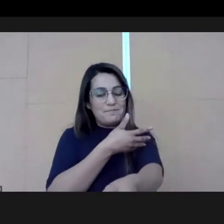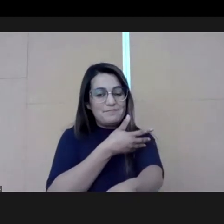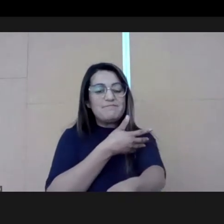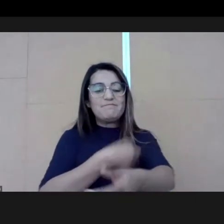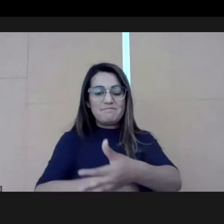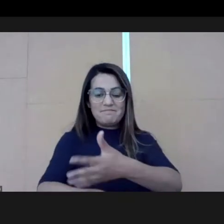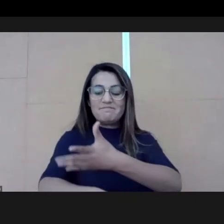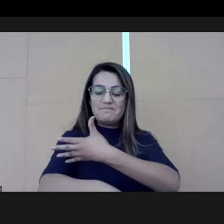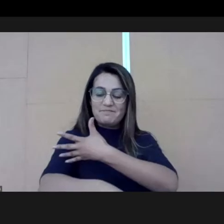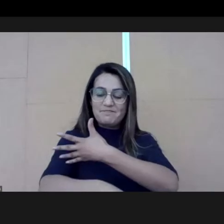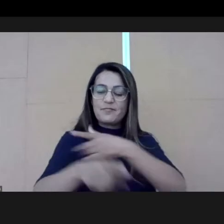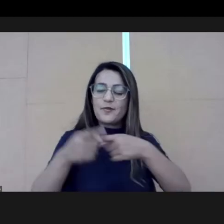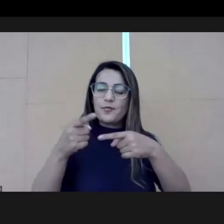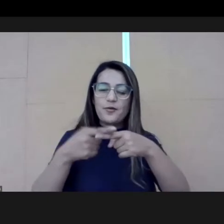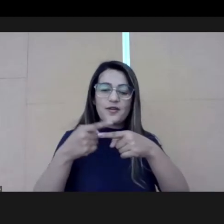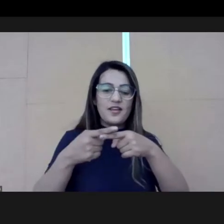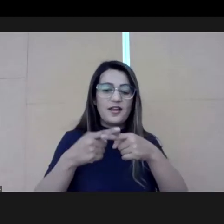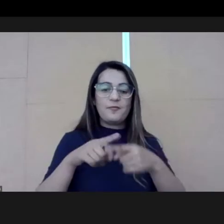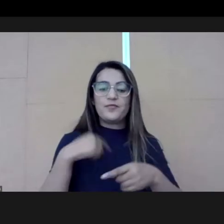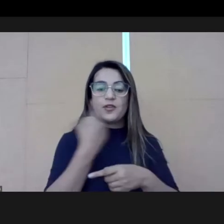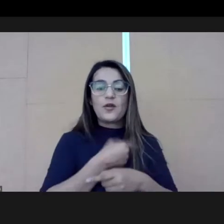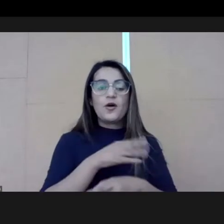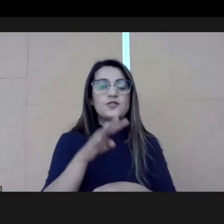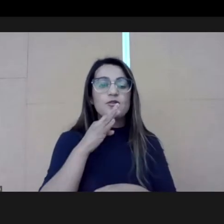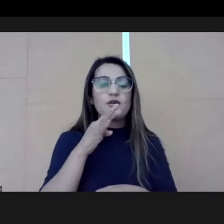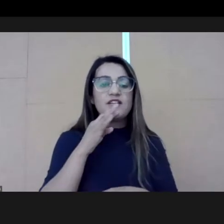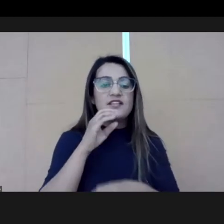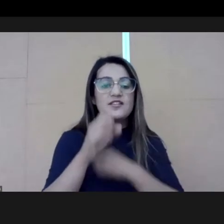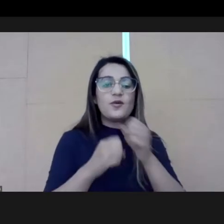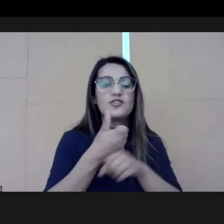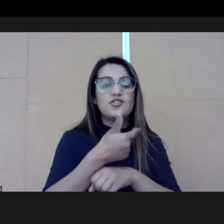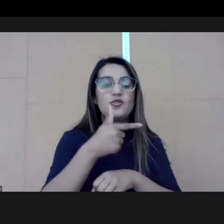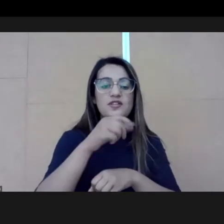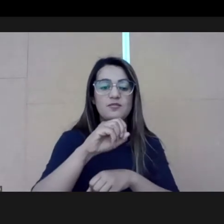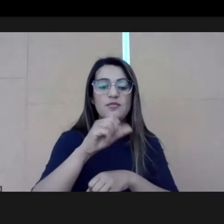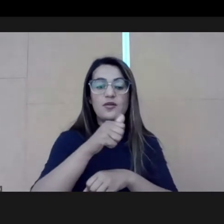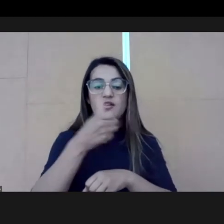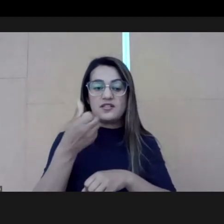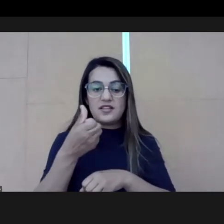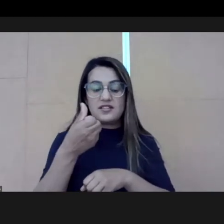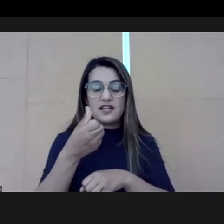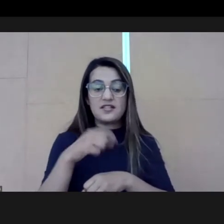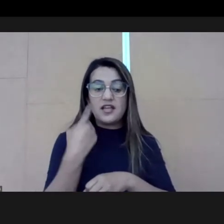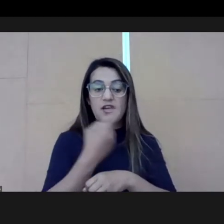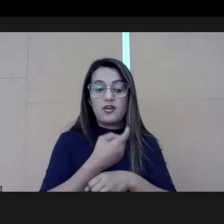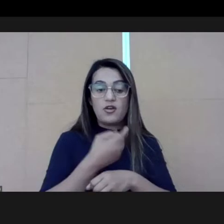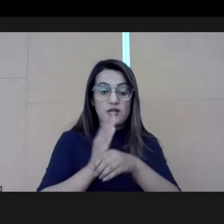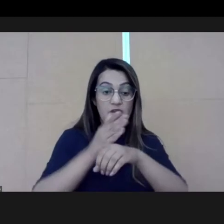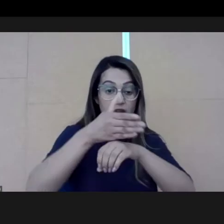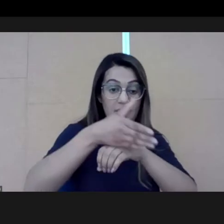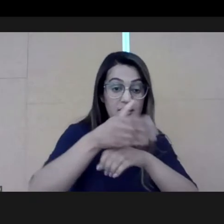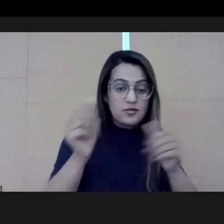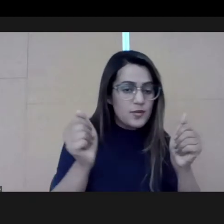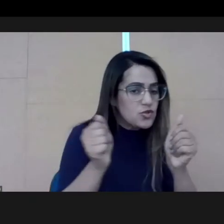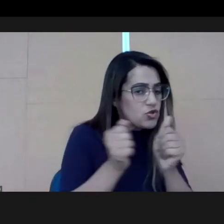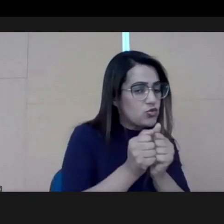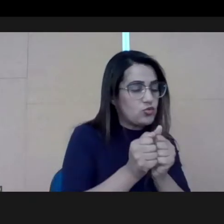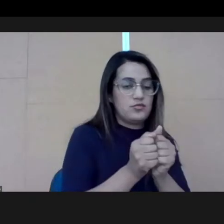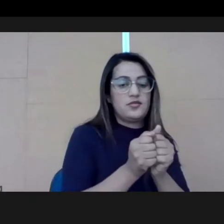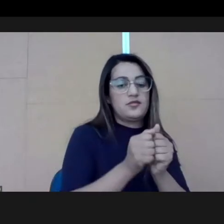Rodrigo. We knew each other in 2016, we joined Upping together.